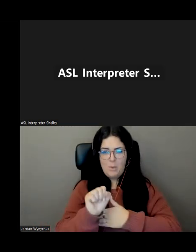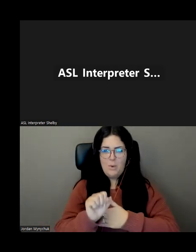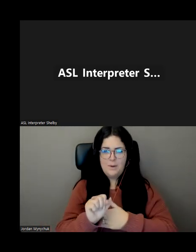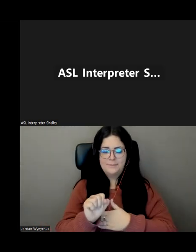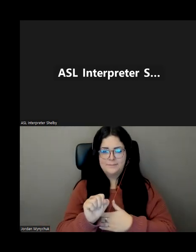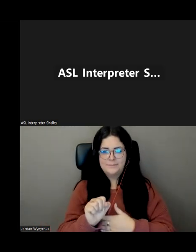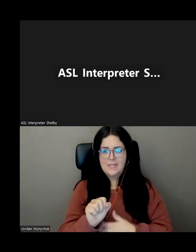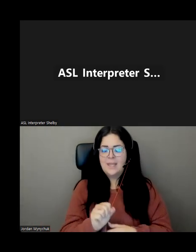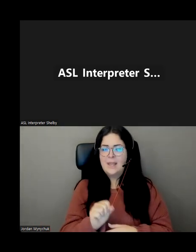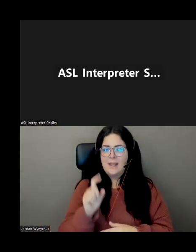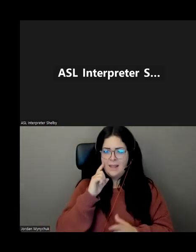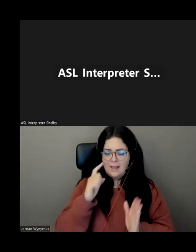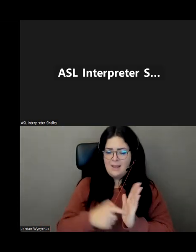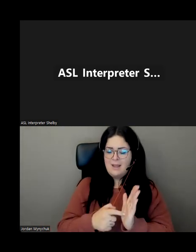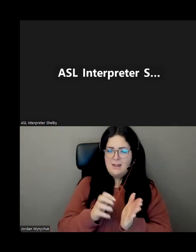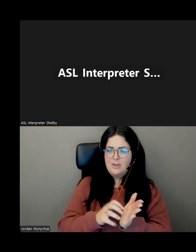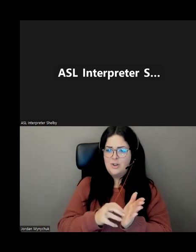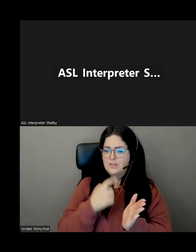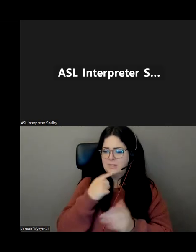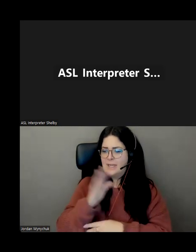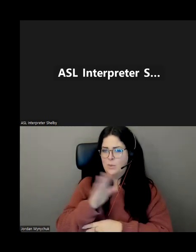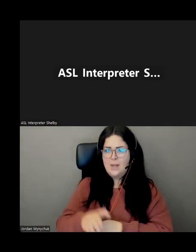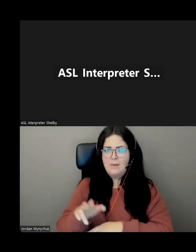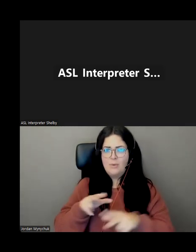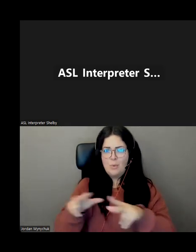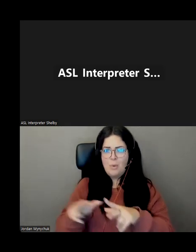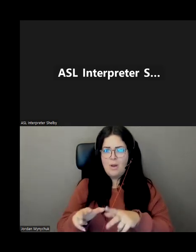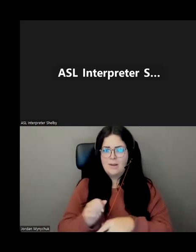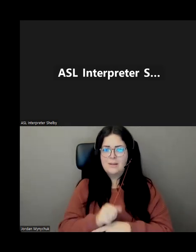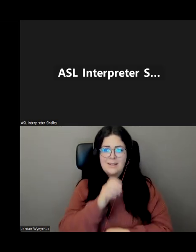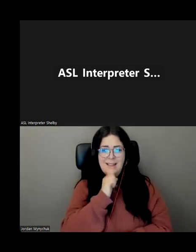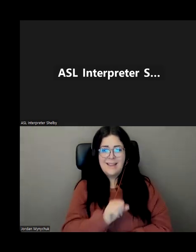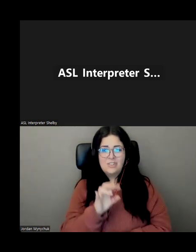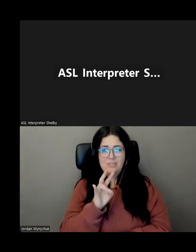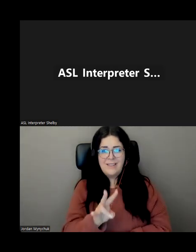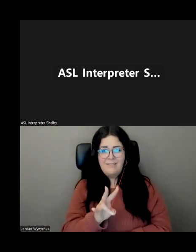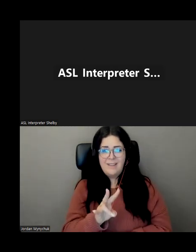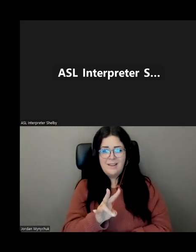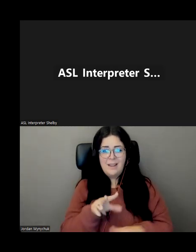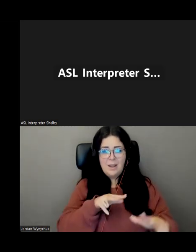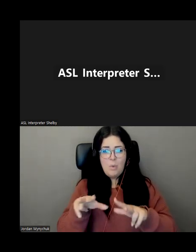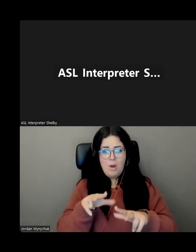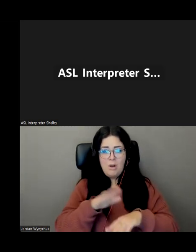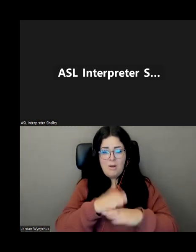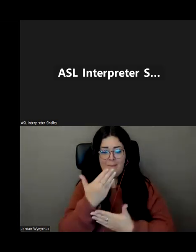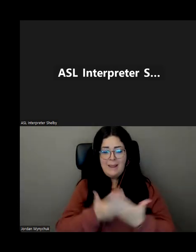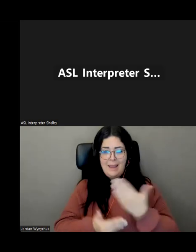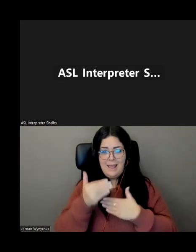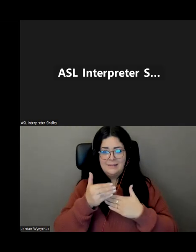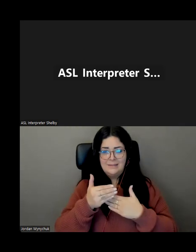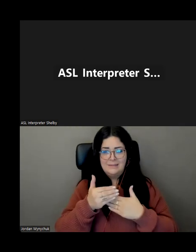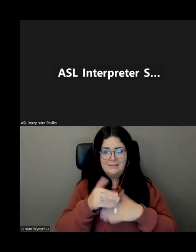they said i would never walk i walked on my hands until i was about seven years old almost wholly and um